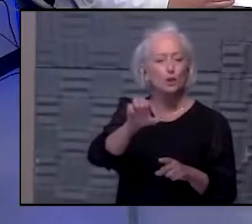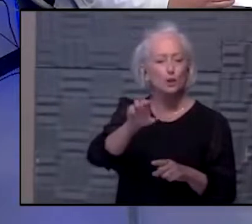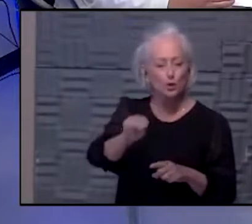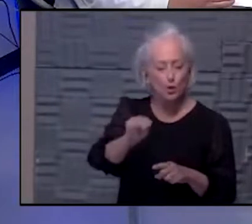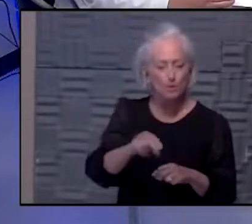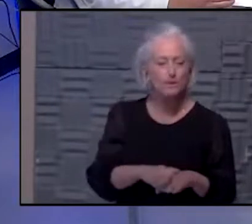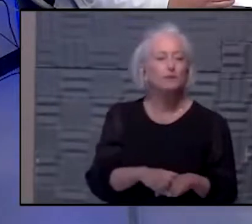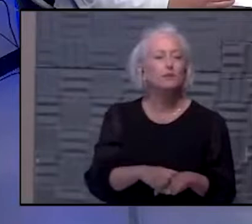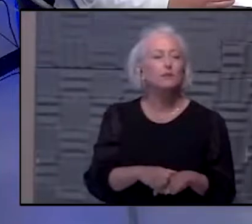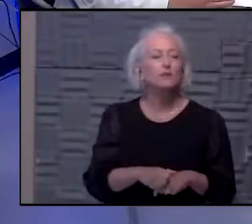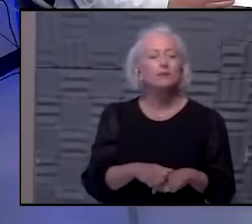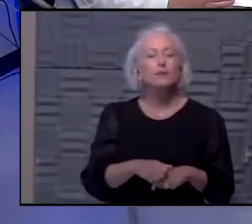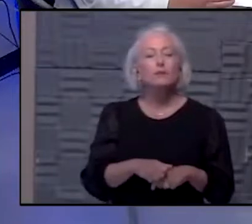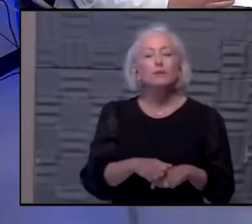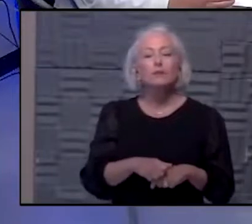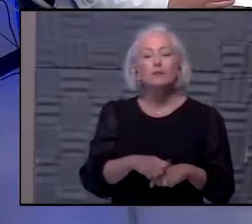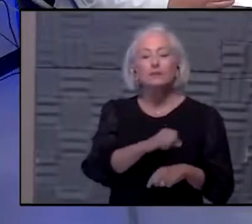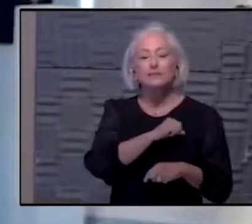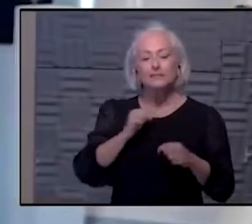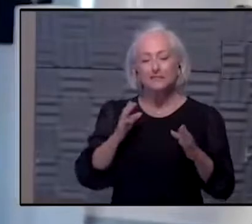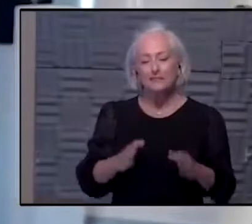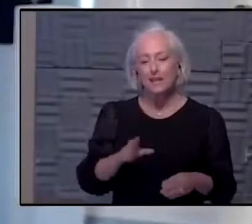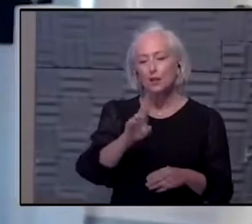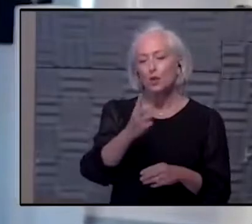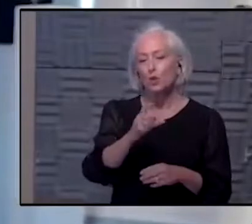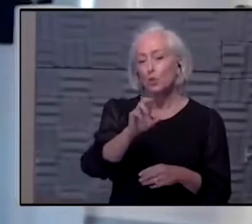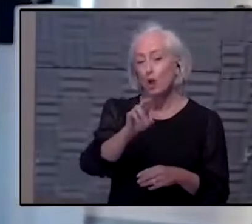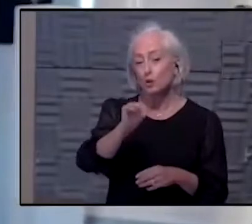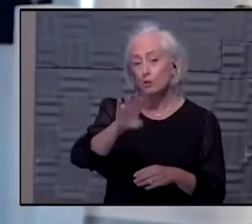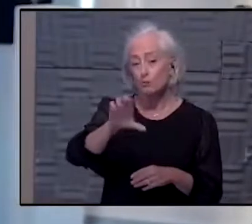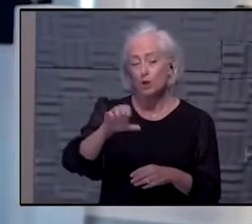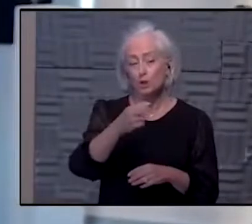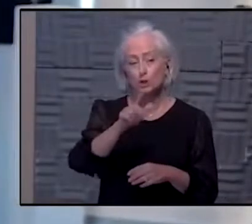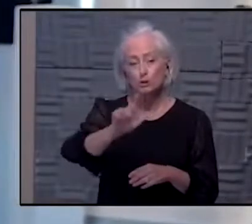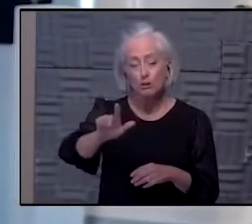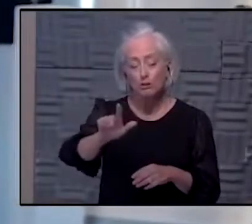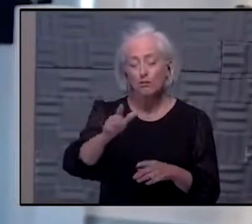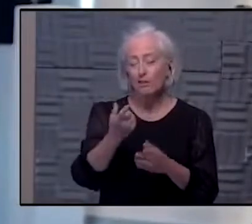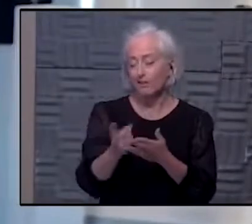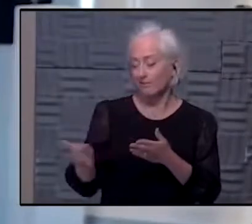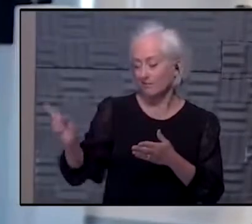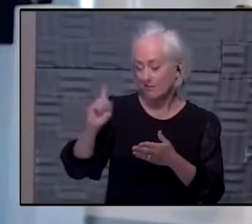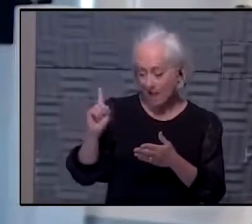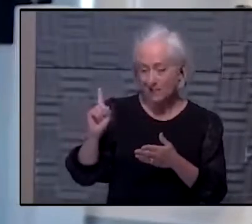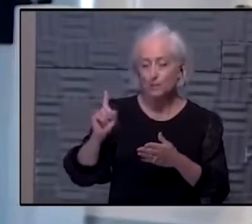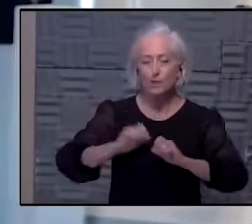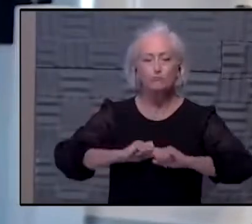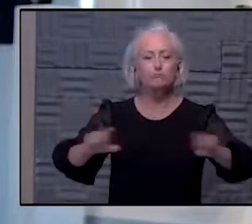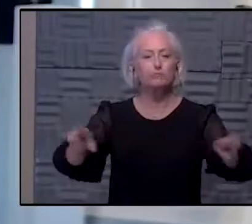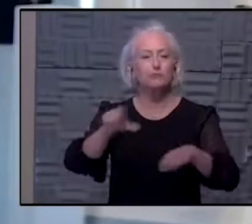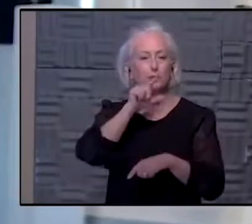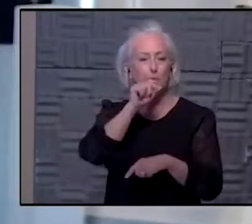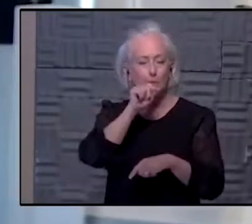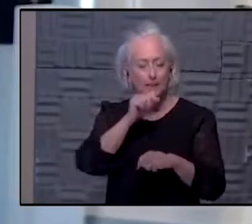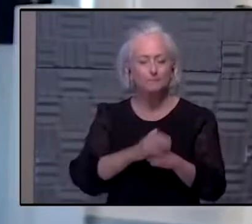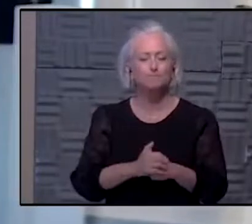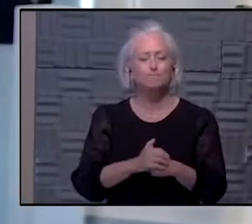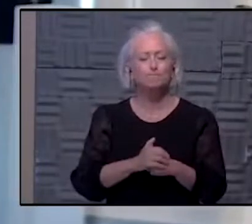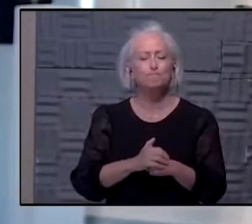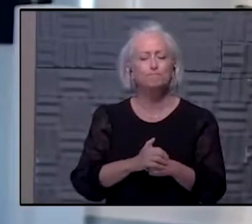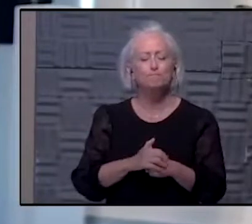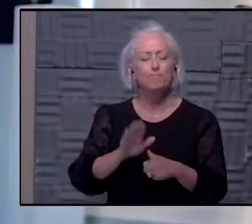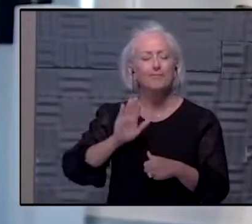Senator Roger Marshall was on a national program last week. I heard him and he tweeted the video out saying that his understanding and his